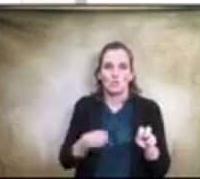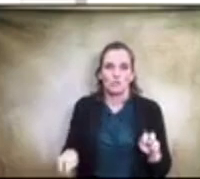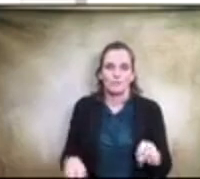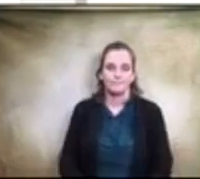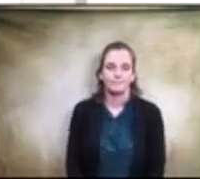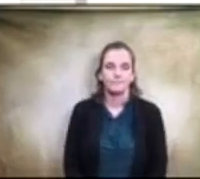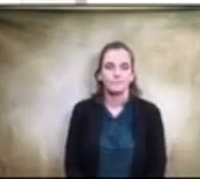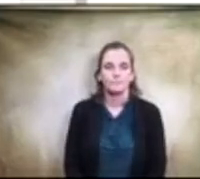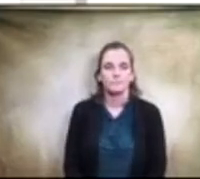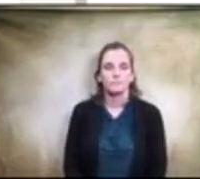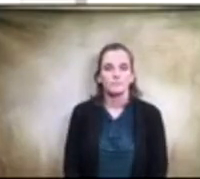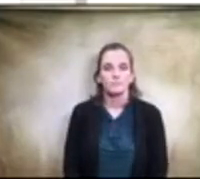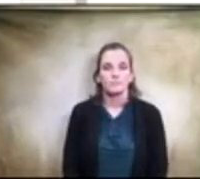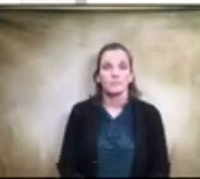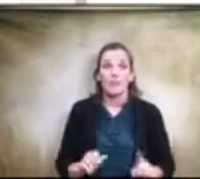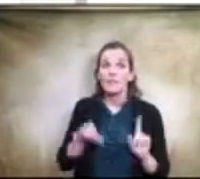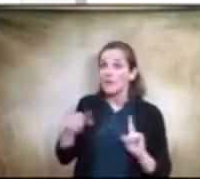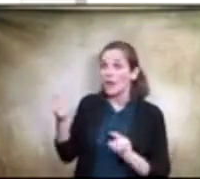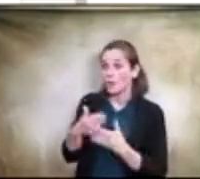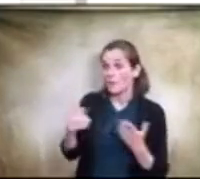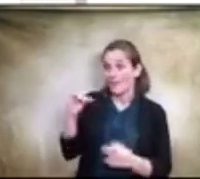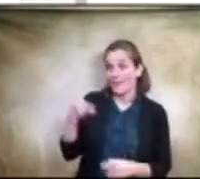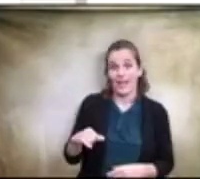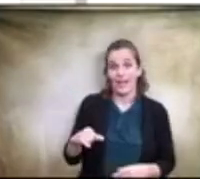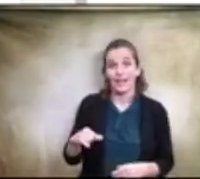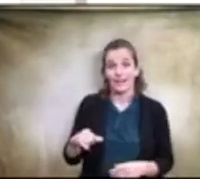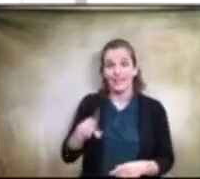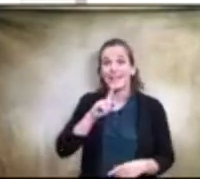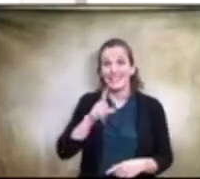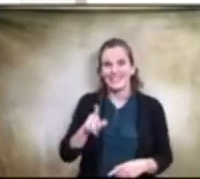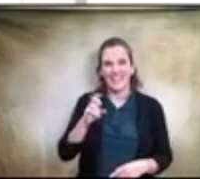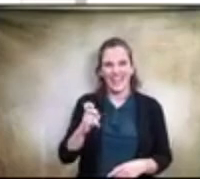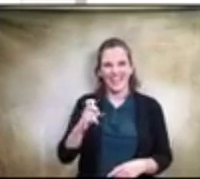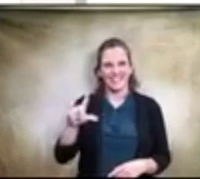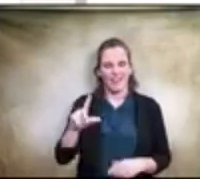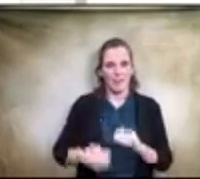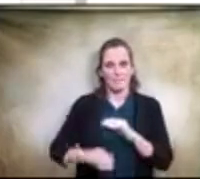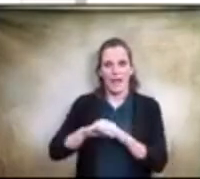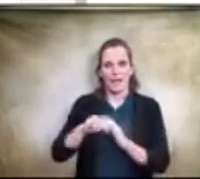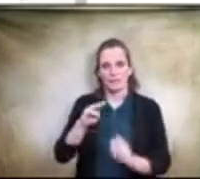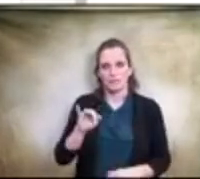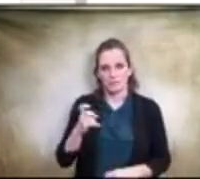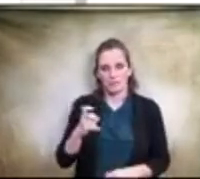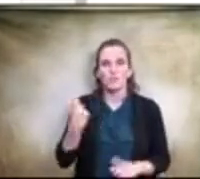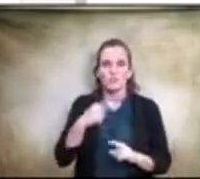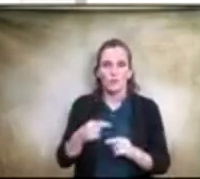other the other piece to that is uh that it is an xl max so it is the extended version